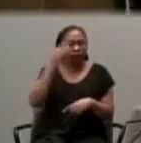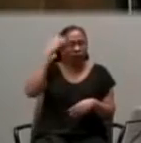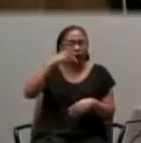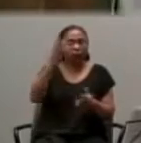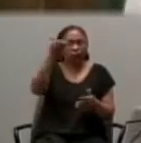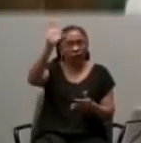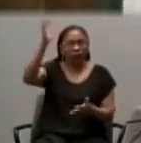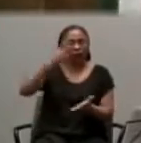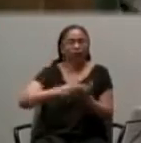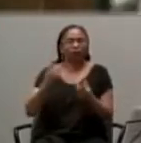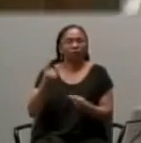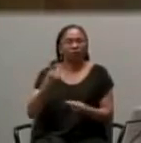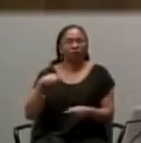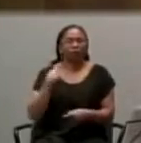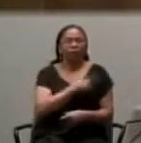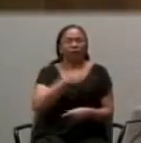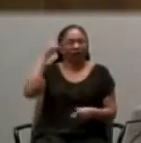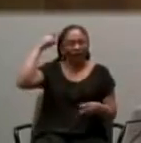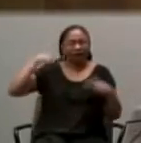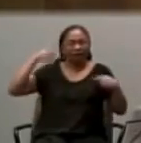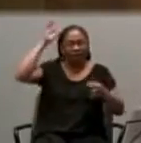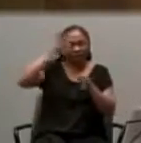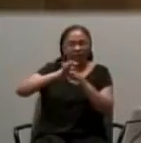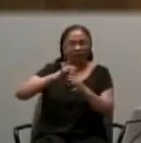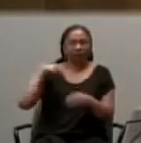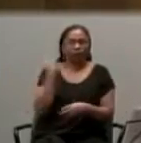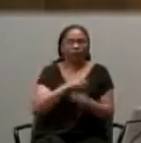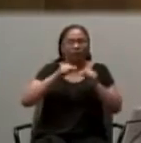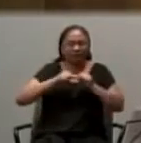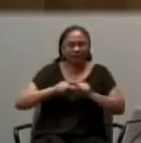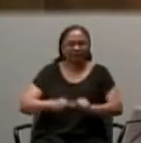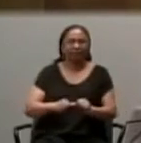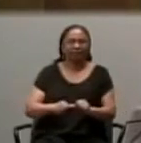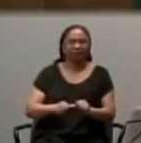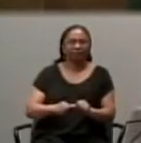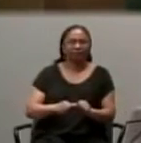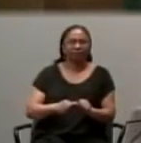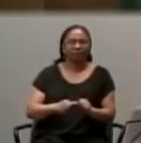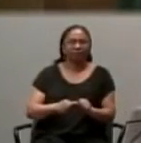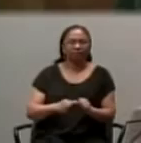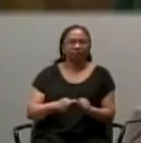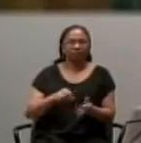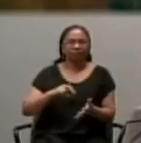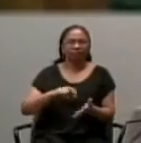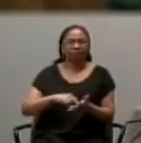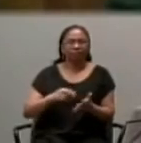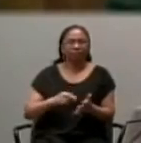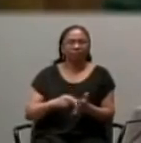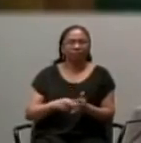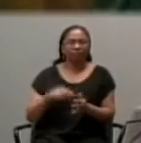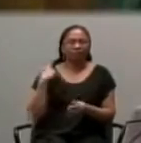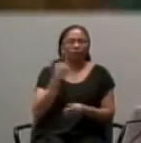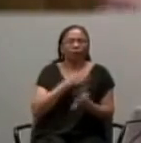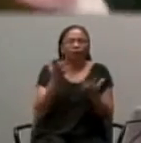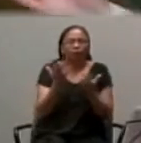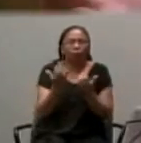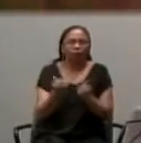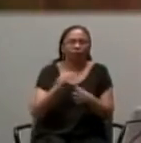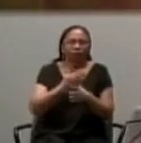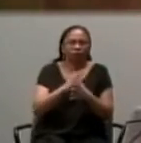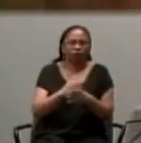We have faith and we stay. We stay so that we can participate in your body and blood, whatever